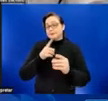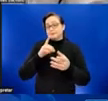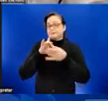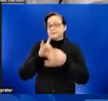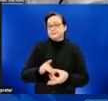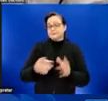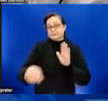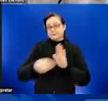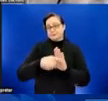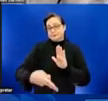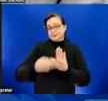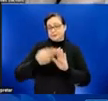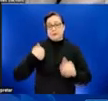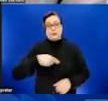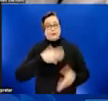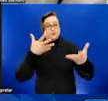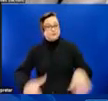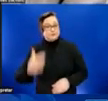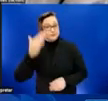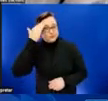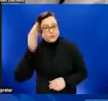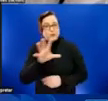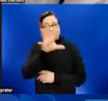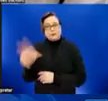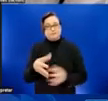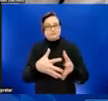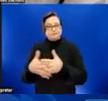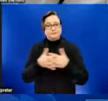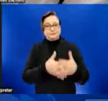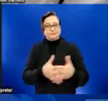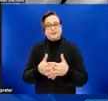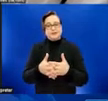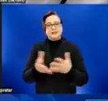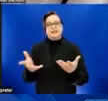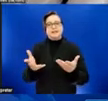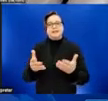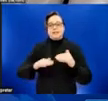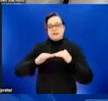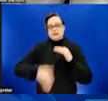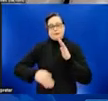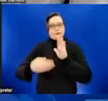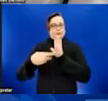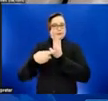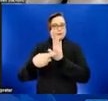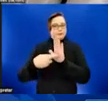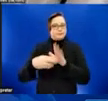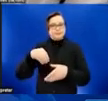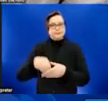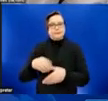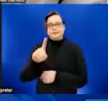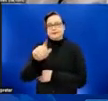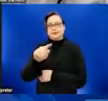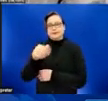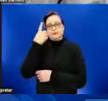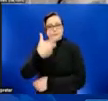African Americans are underrepresented in vaccination rate data. And one theory with some anecdotal evidence is